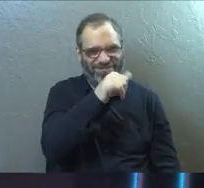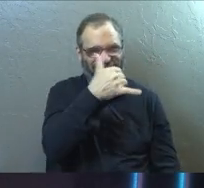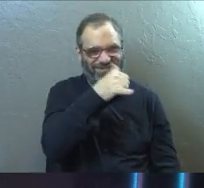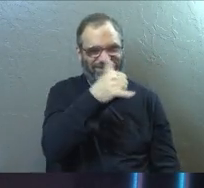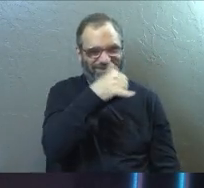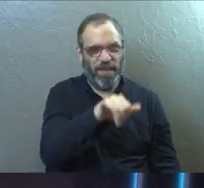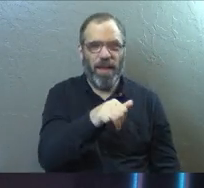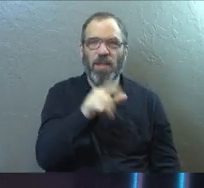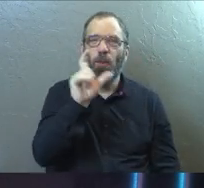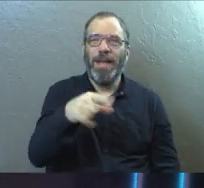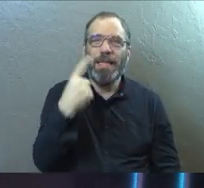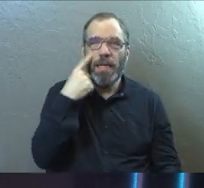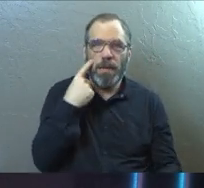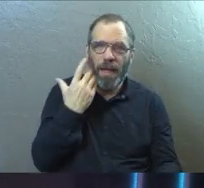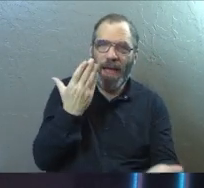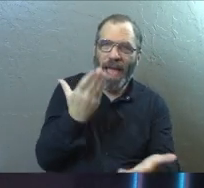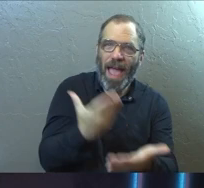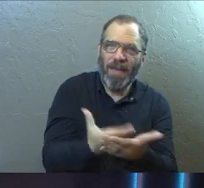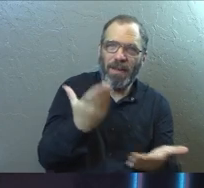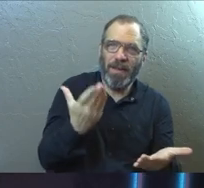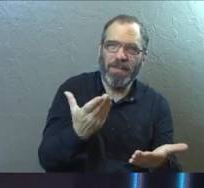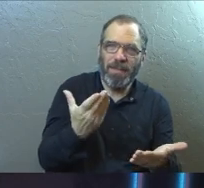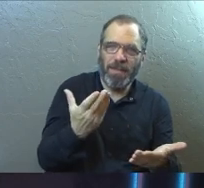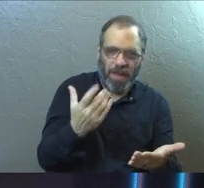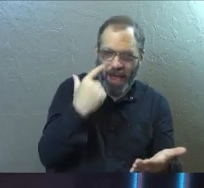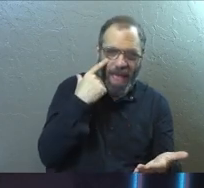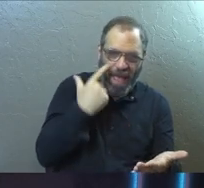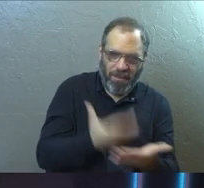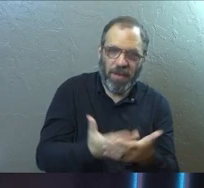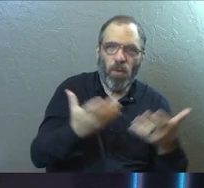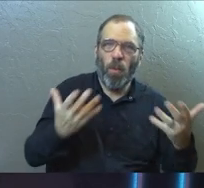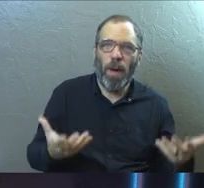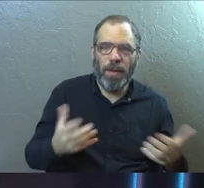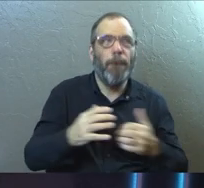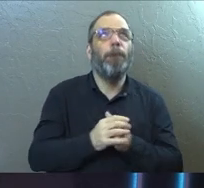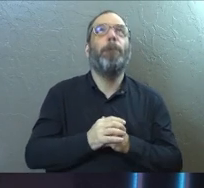had to acquire evidence. What was my evidence?